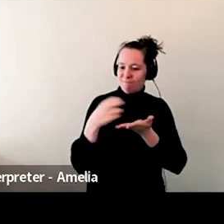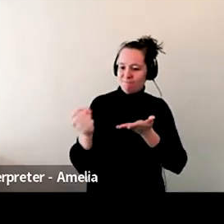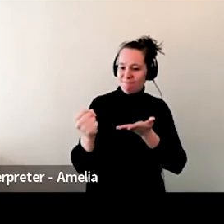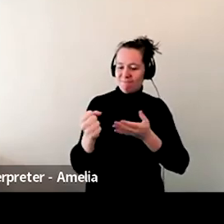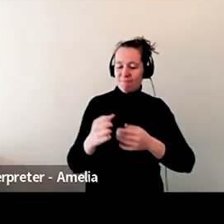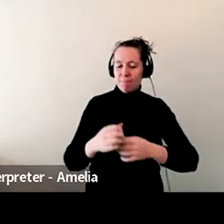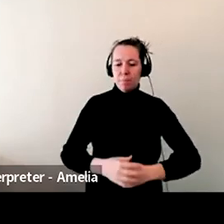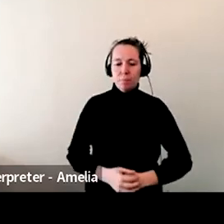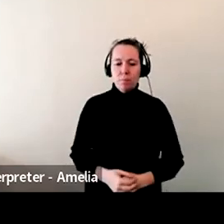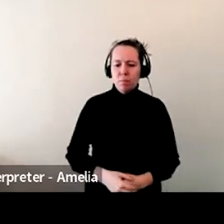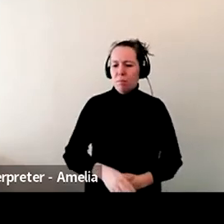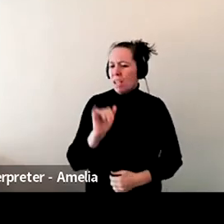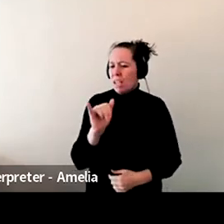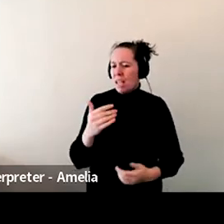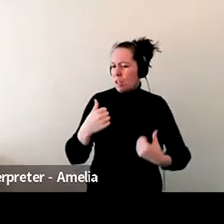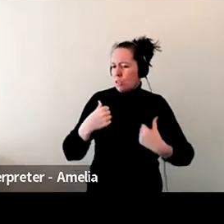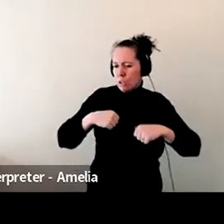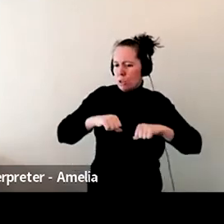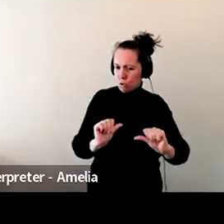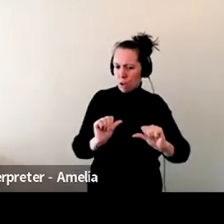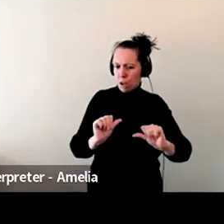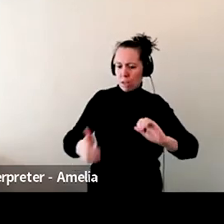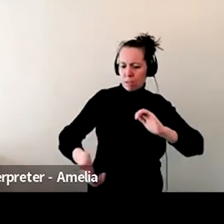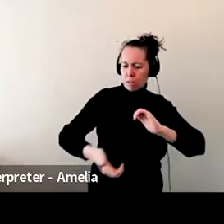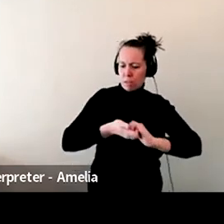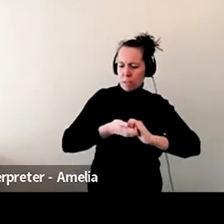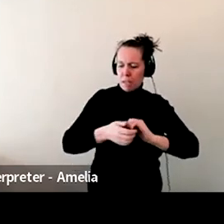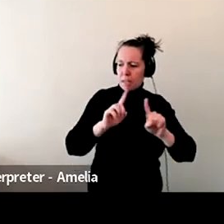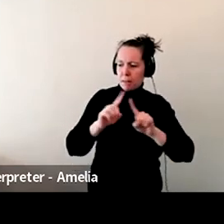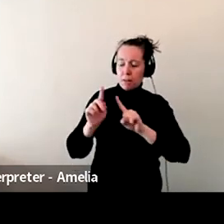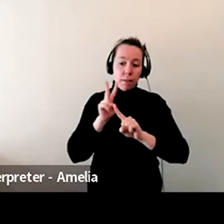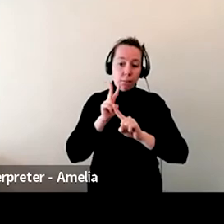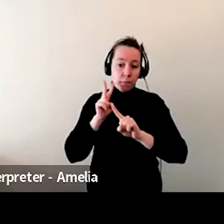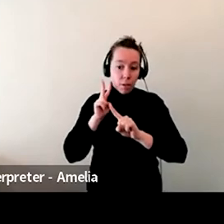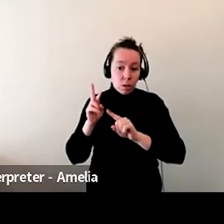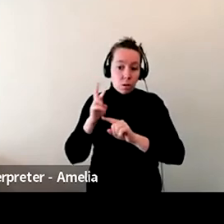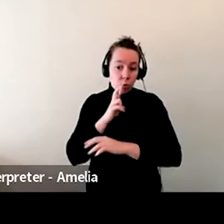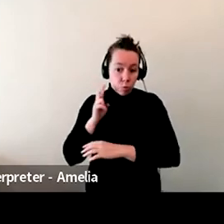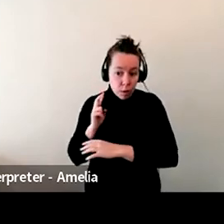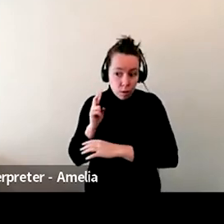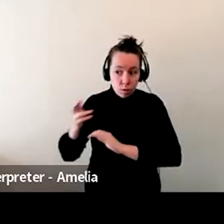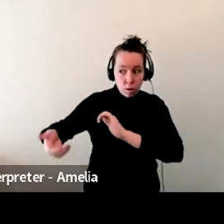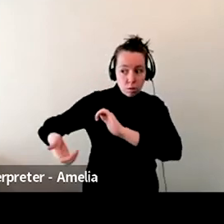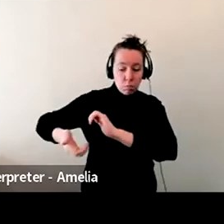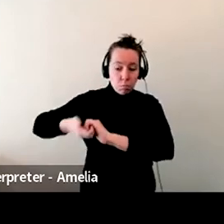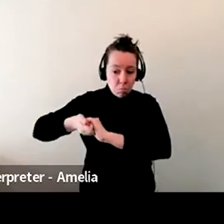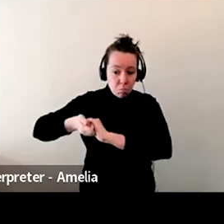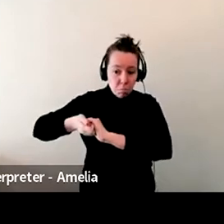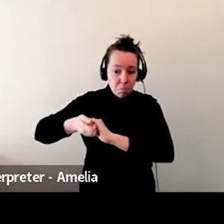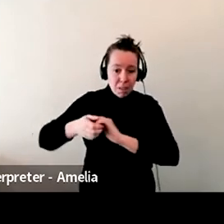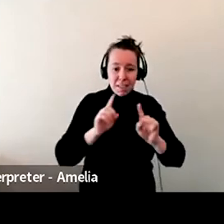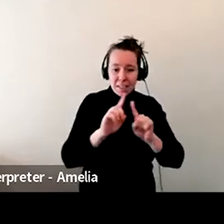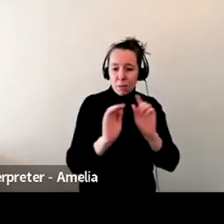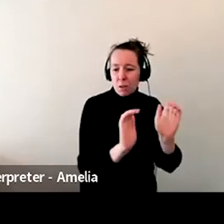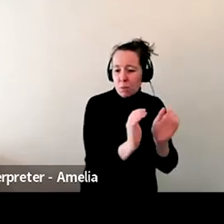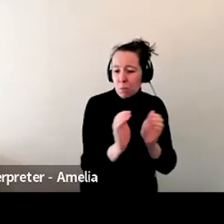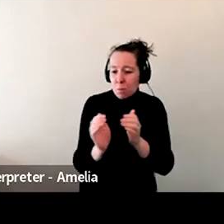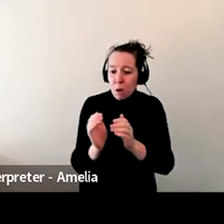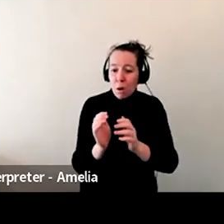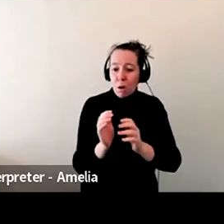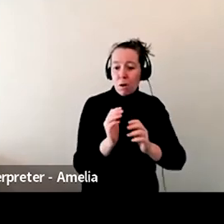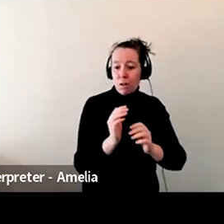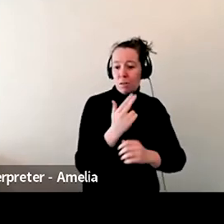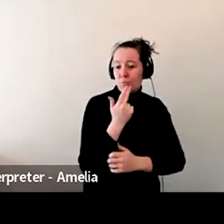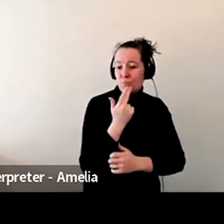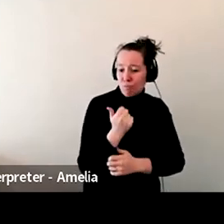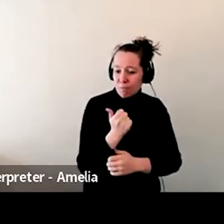community groups. We have a vegetarian restaurant in town, just a small little restaurant. And we're having an event in March, hopefully